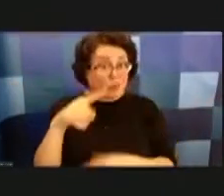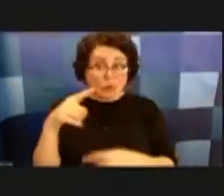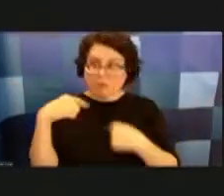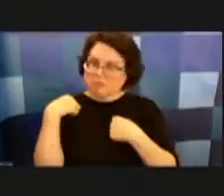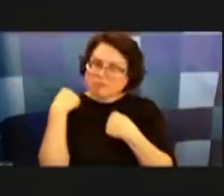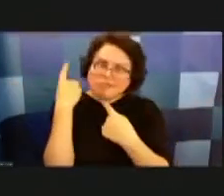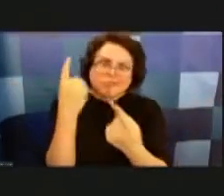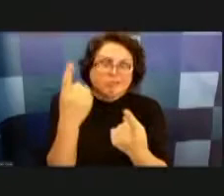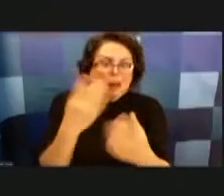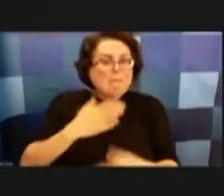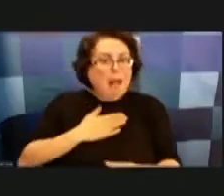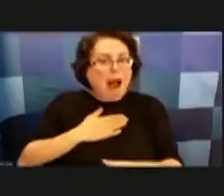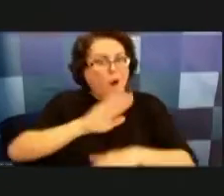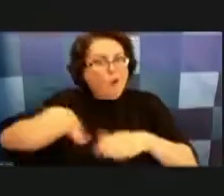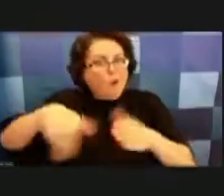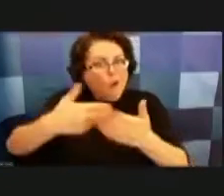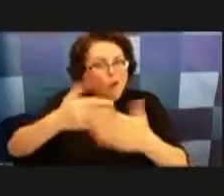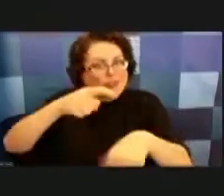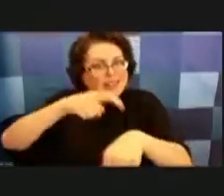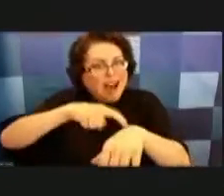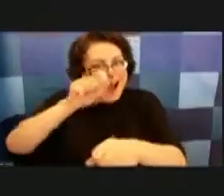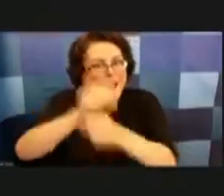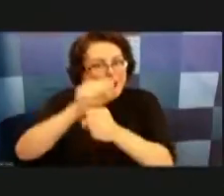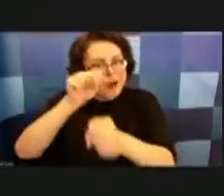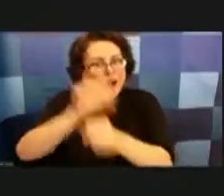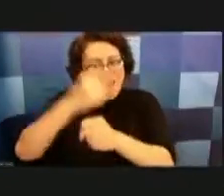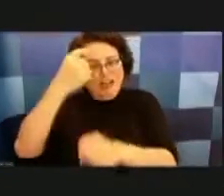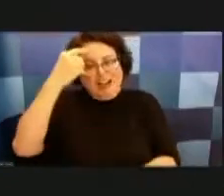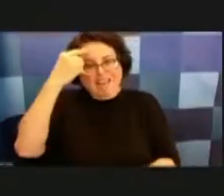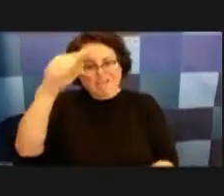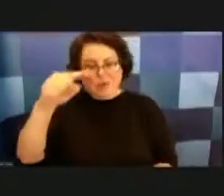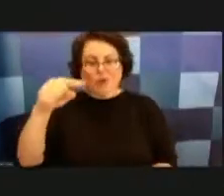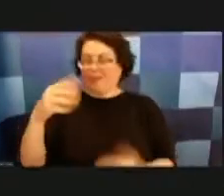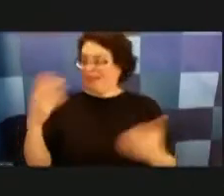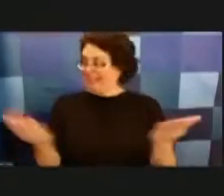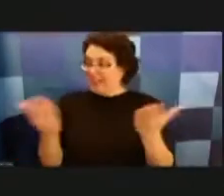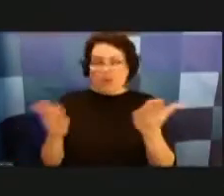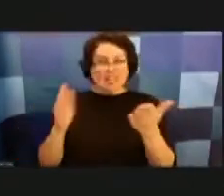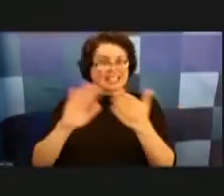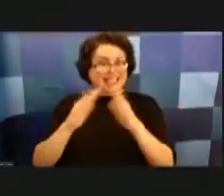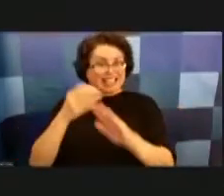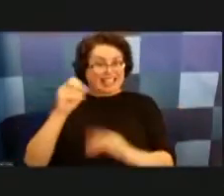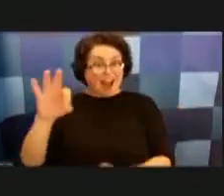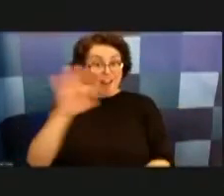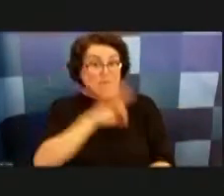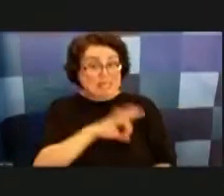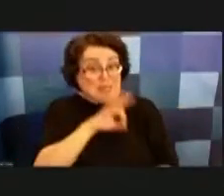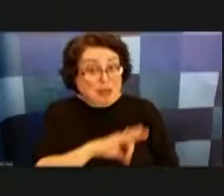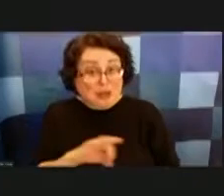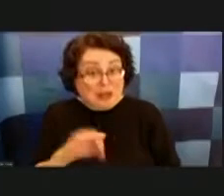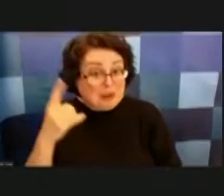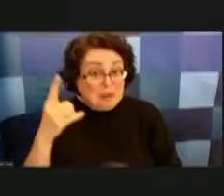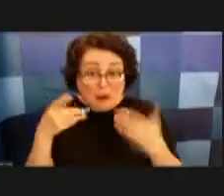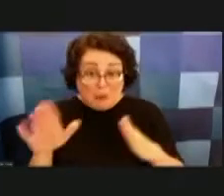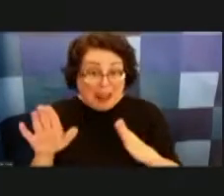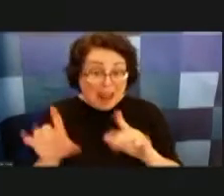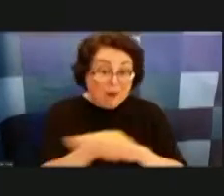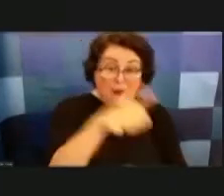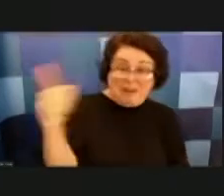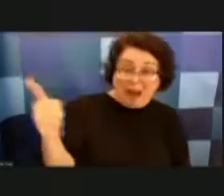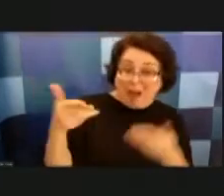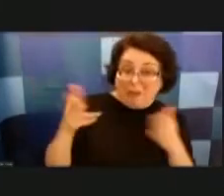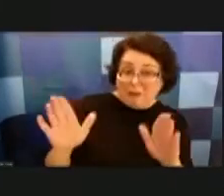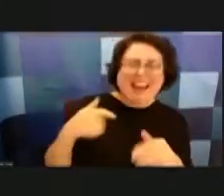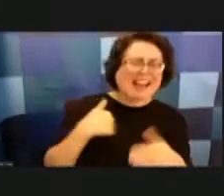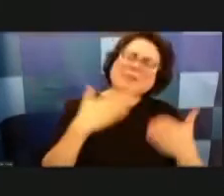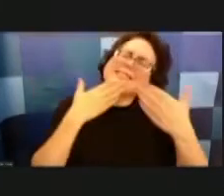entire time working for you know working at the city of pittsburgh in some capacity or another and um i really just want to thank you i